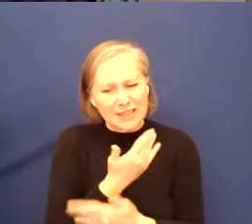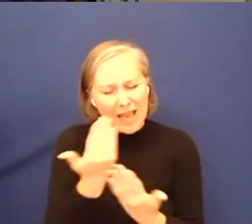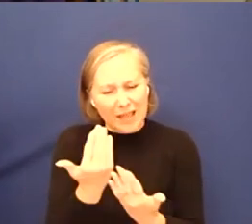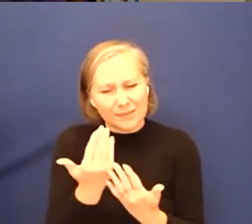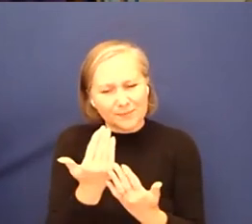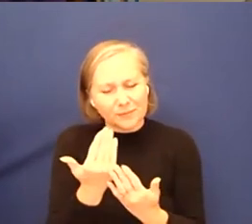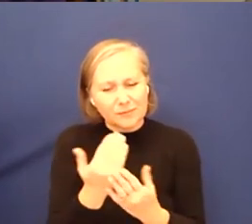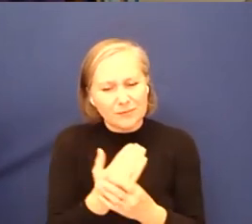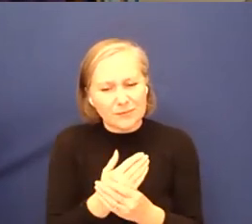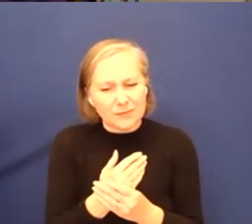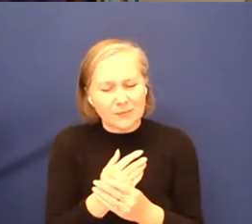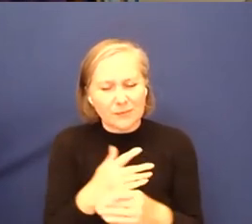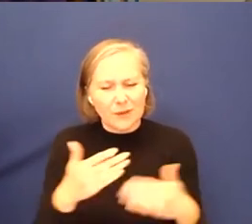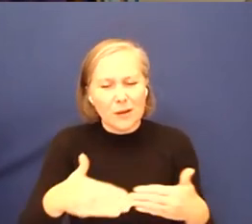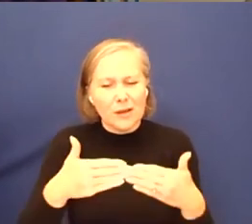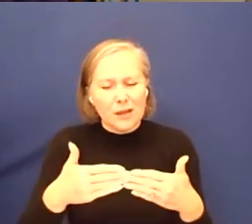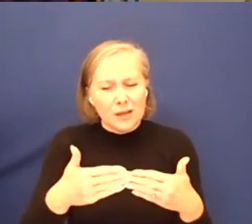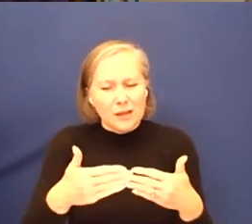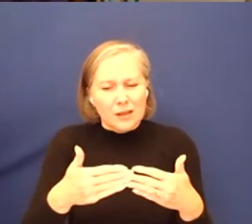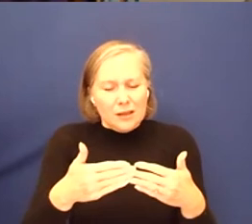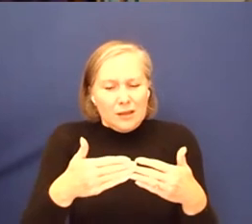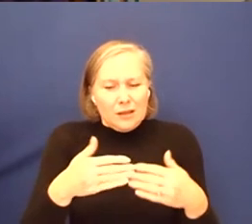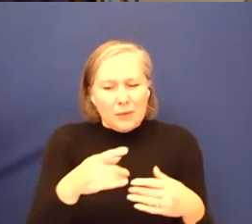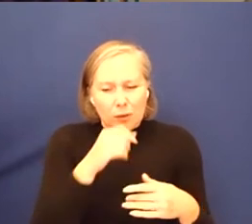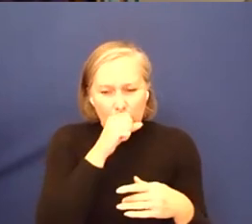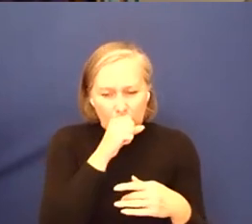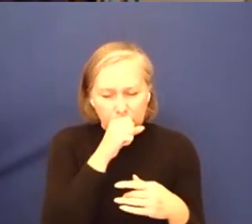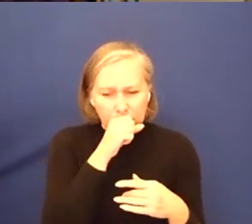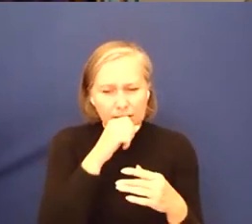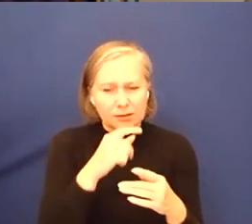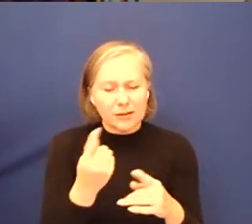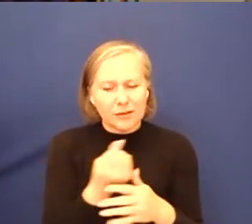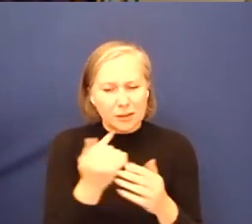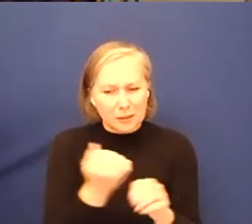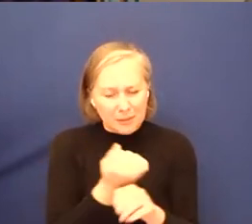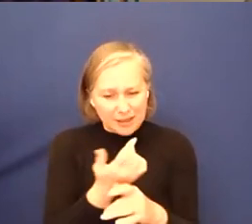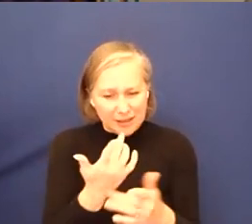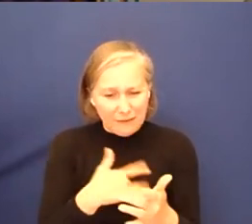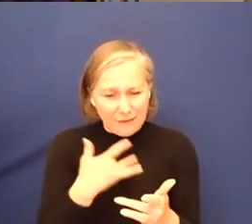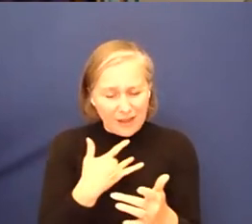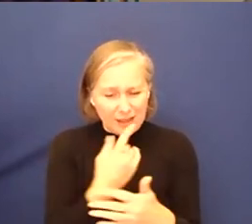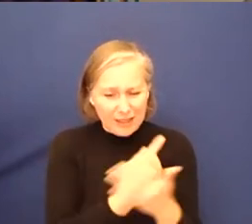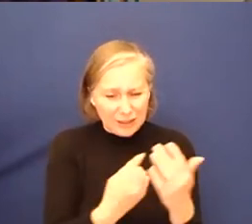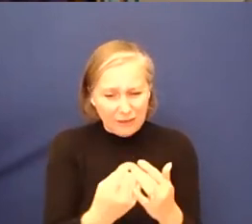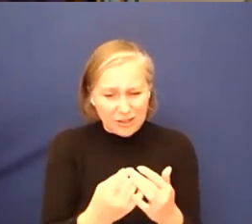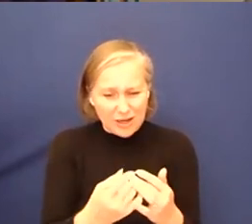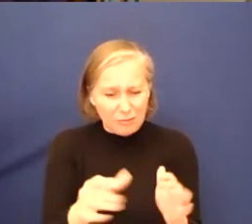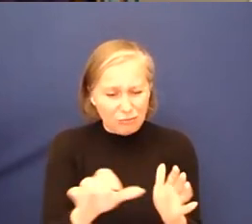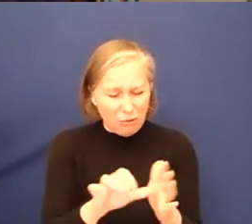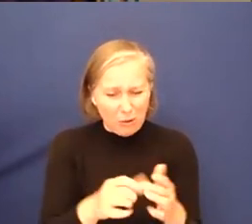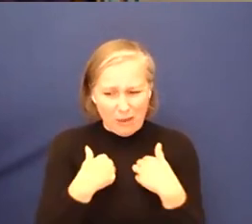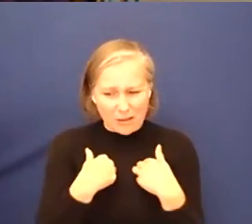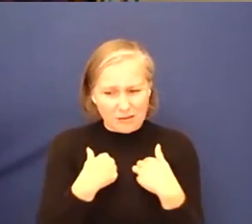encountering barriers, we are made to feel like we are individually defective or at fault and it's wrong with us.